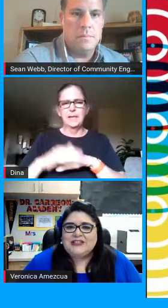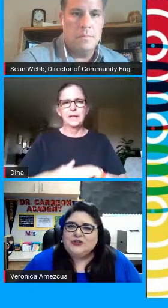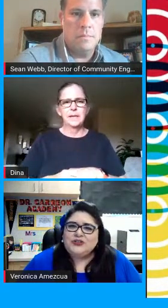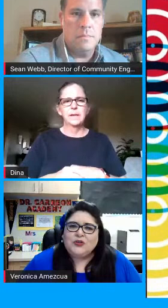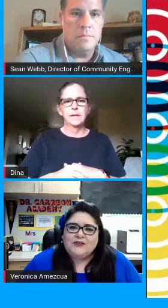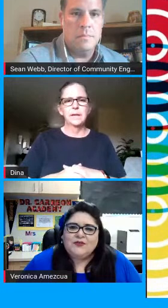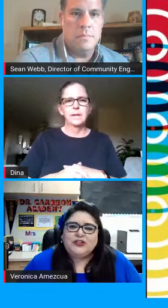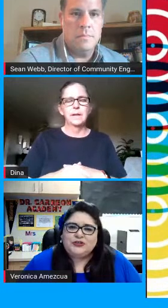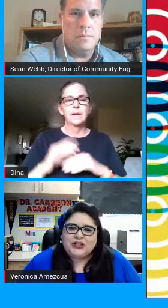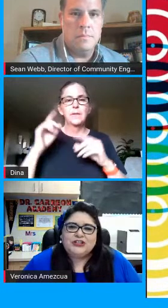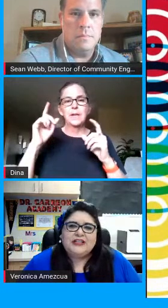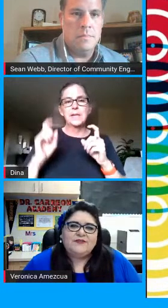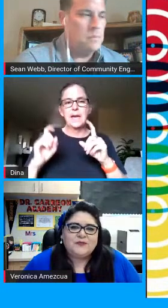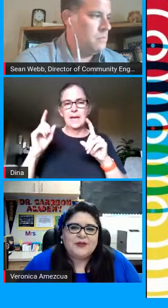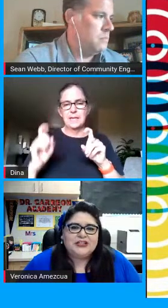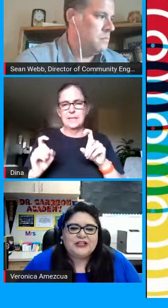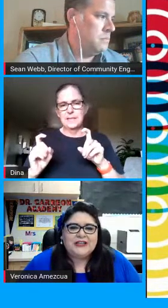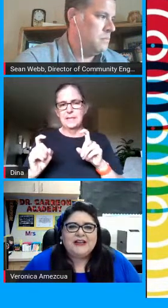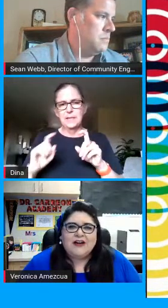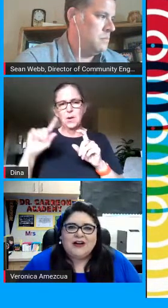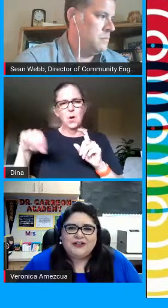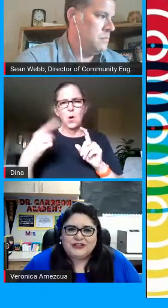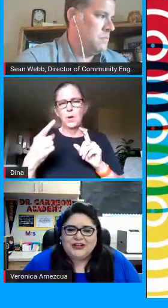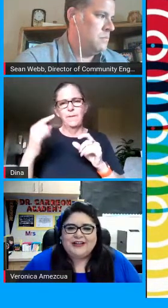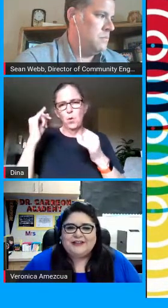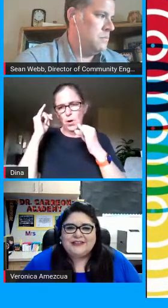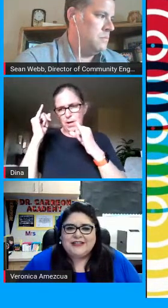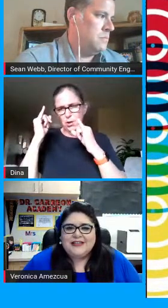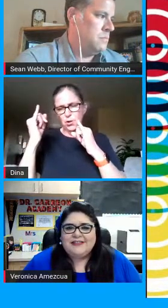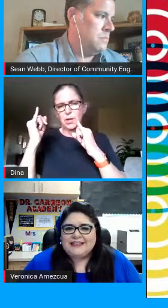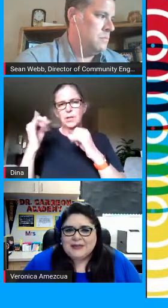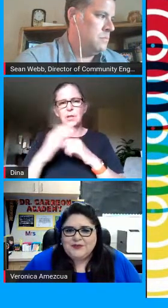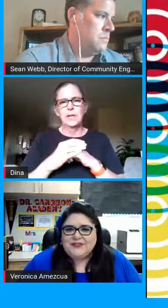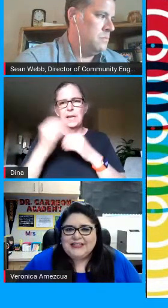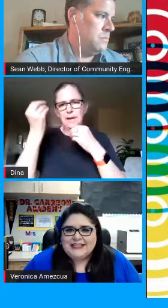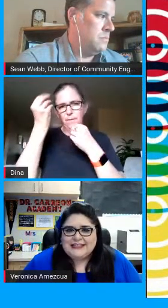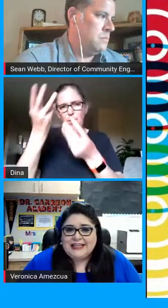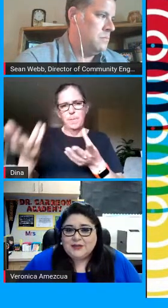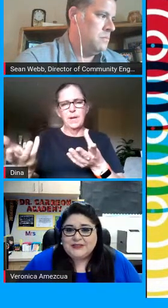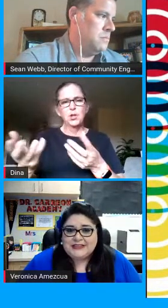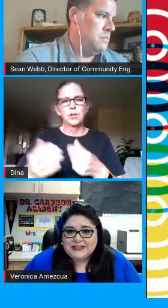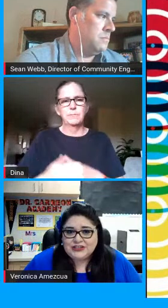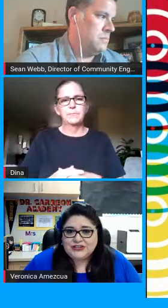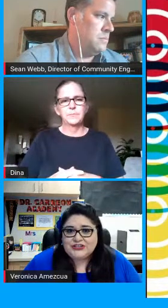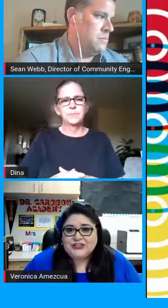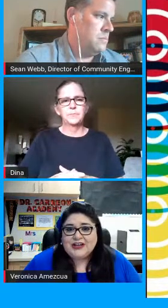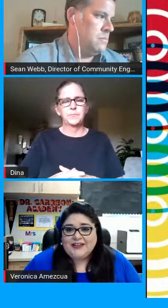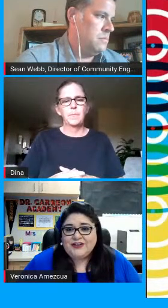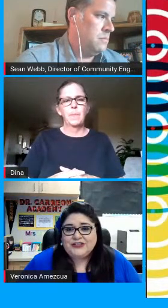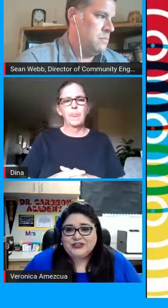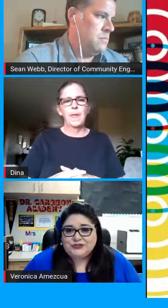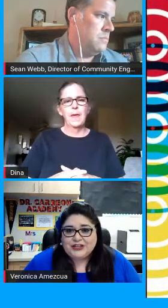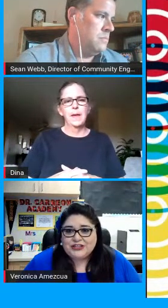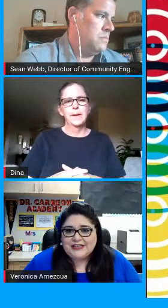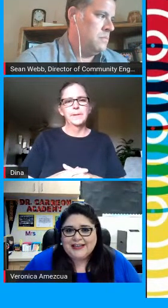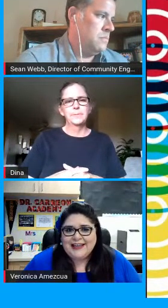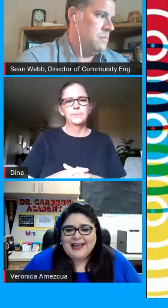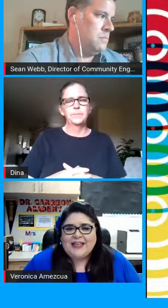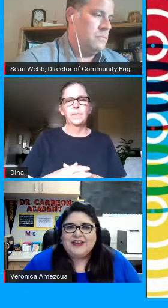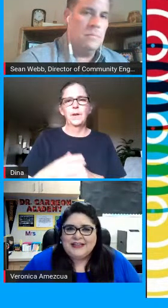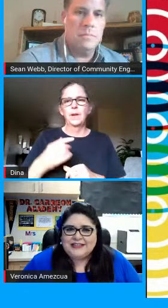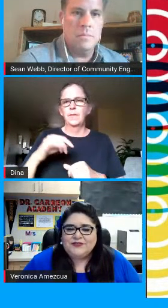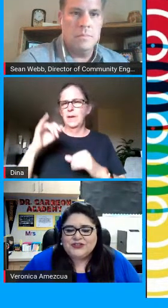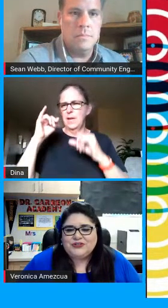testing is used solely for instructional information on your child this type of testing helps teachers to guide their instruction